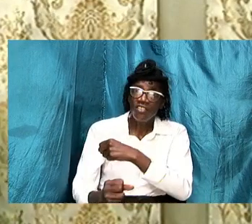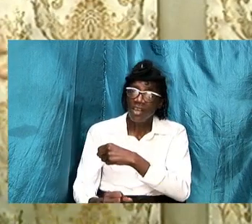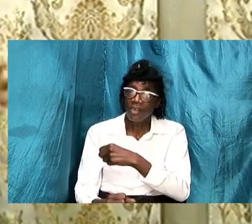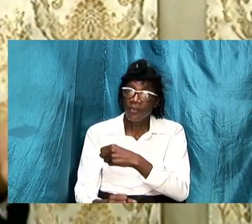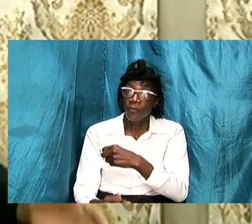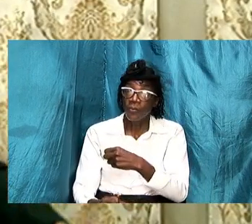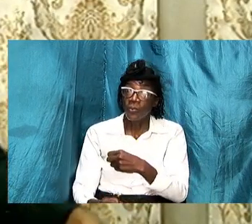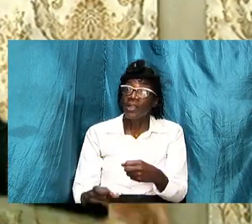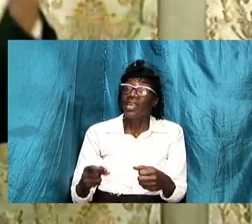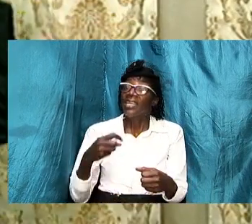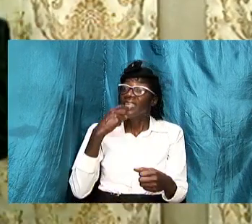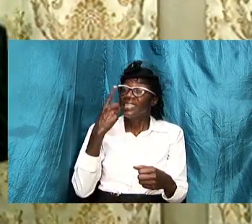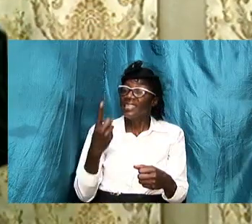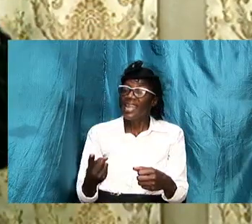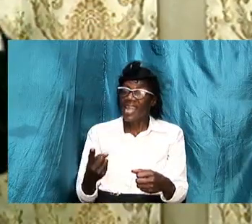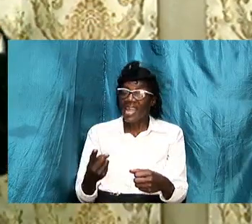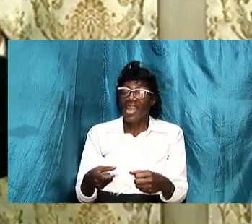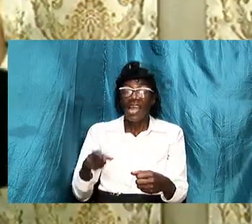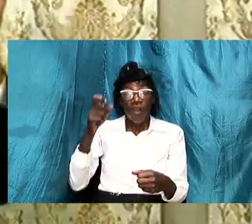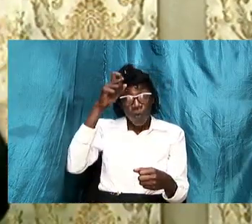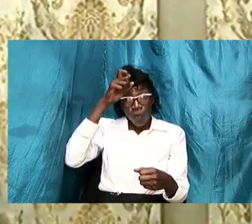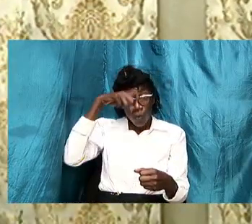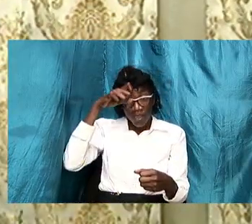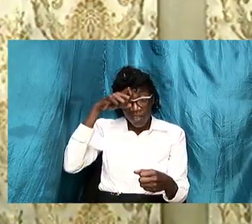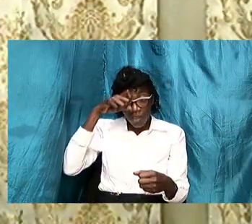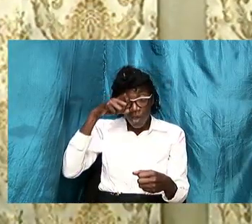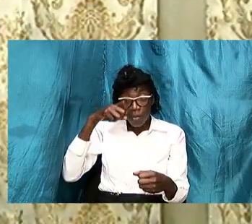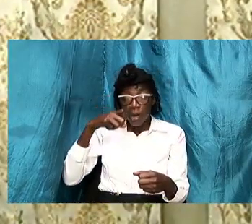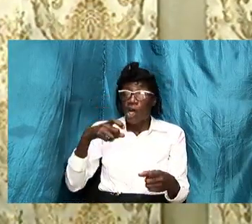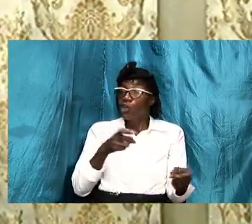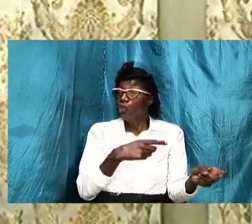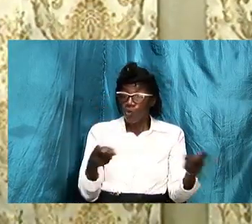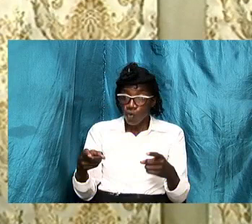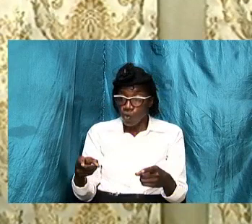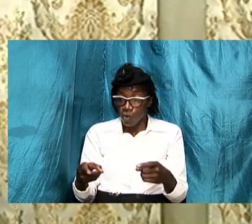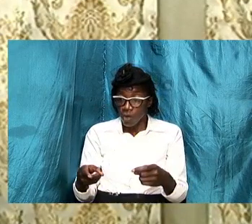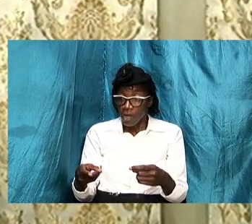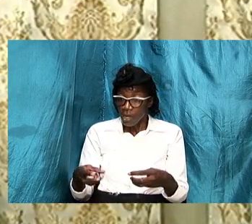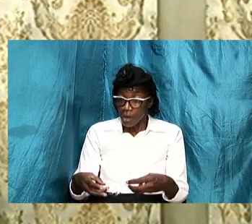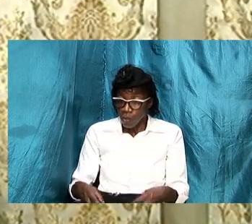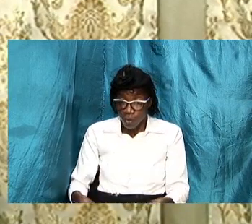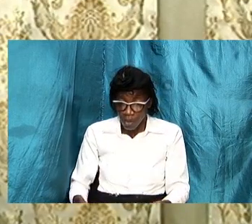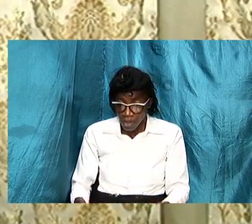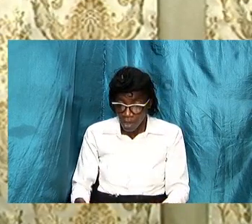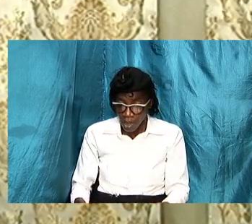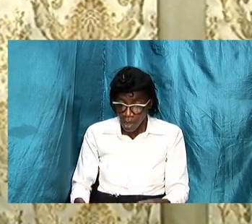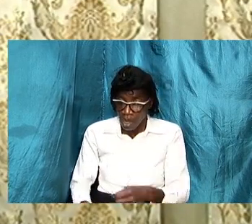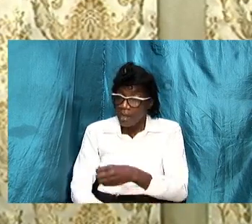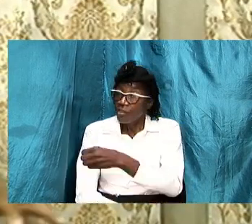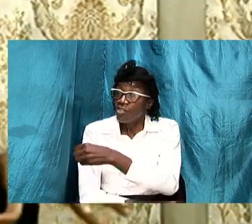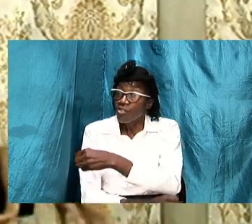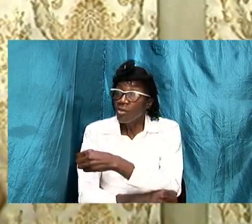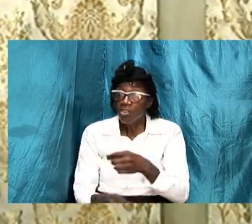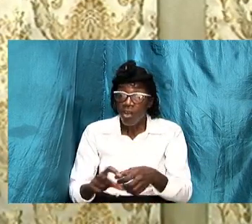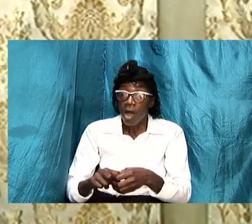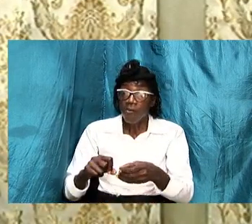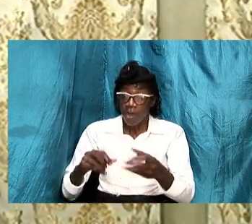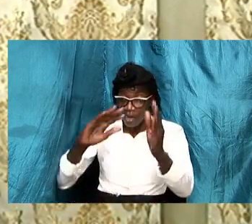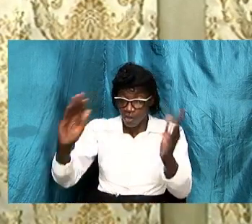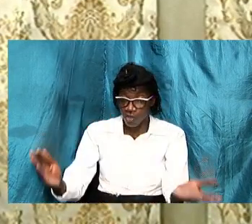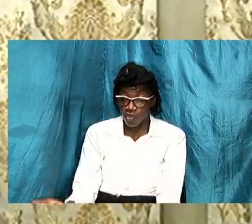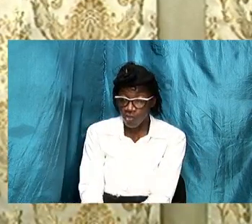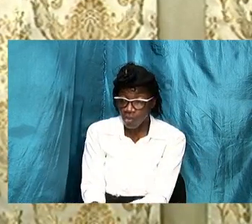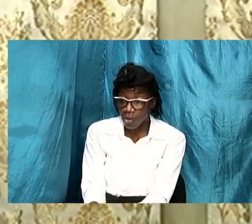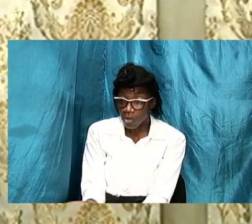wisdom does the structure the superstructure of the house but he's saying understanding establishes the